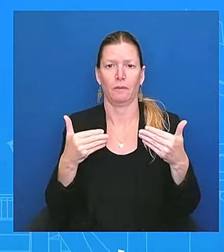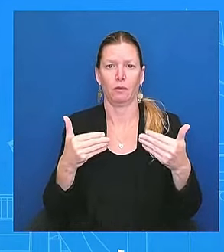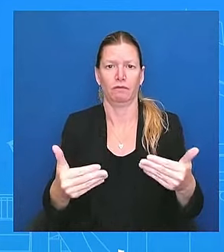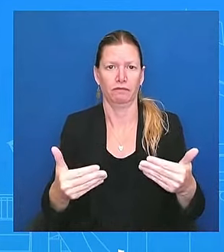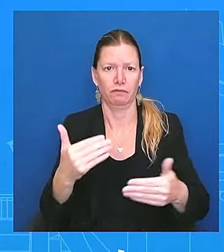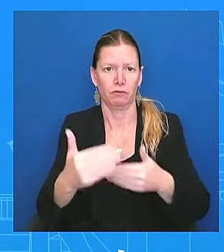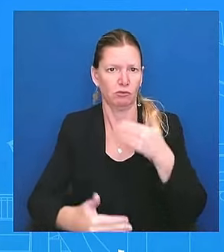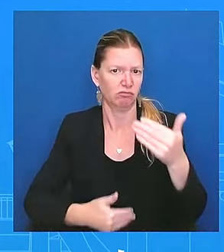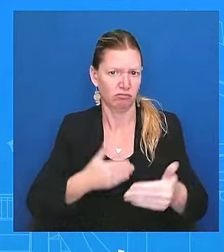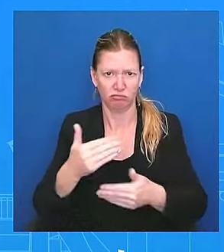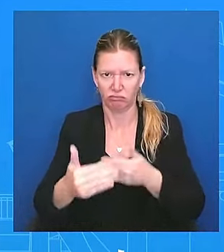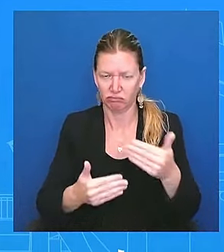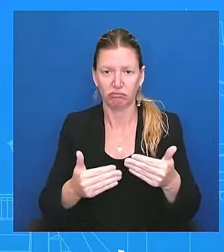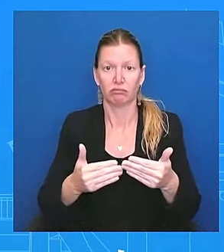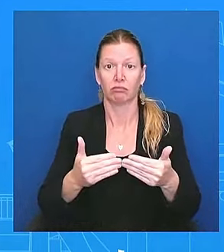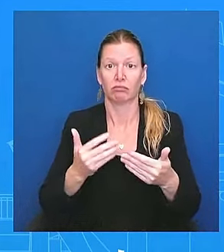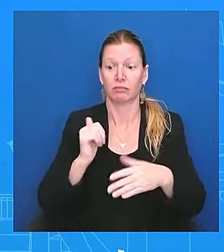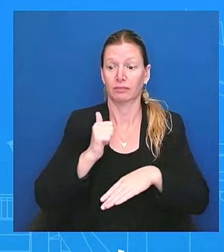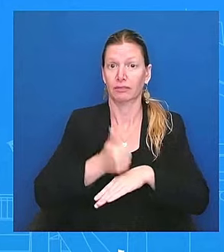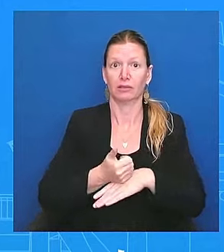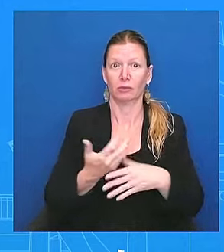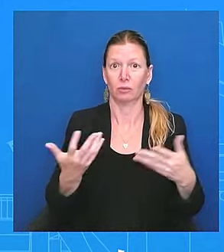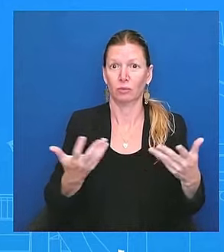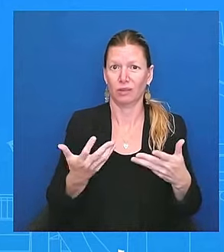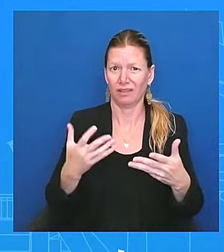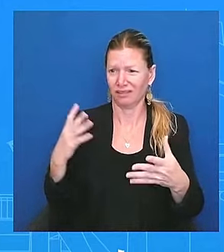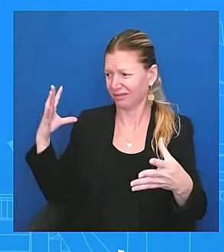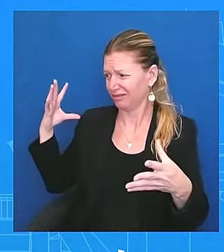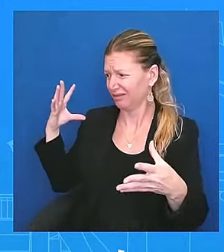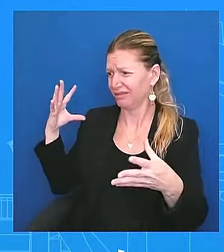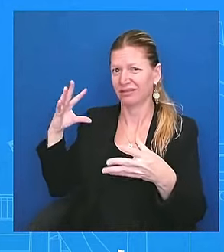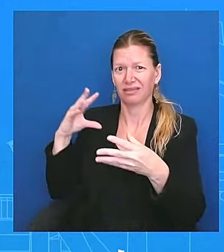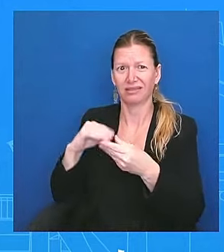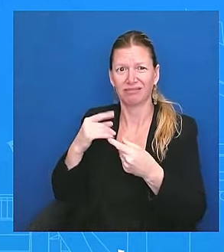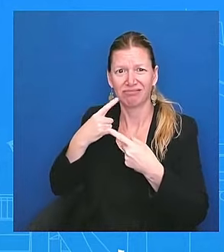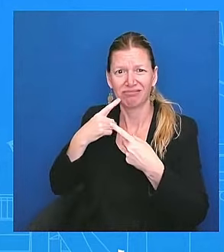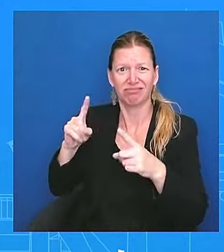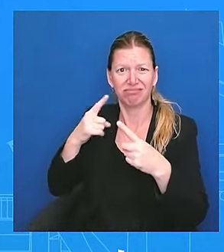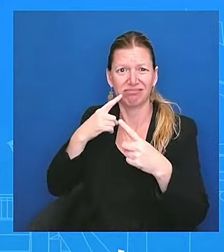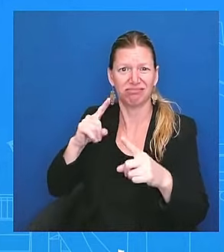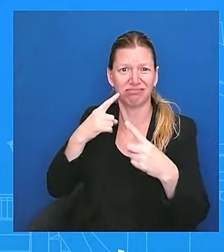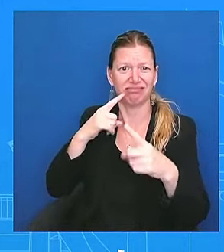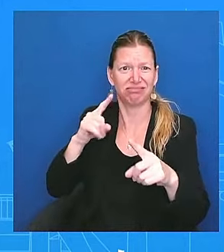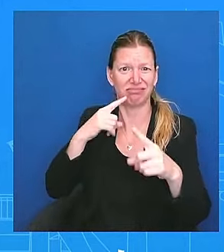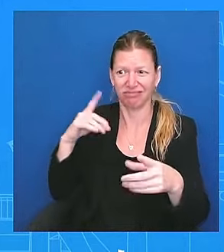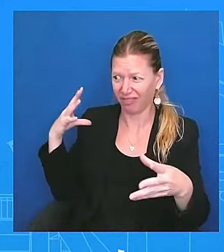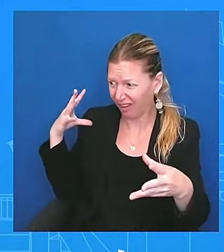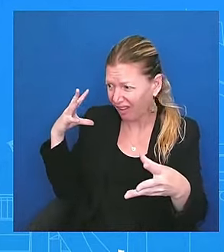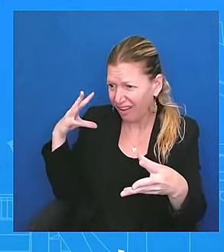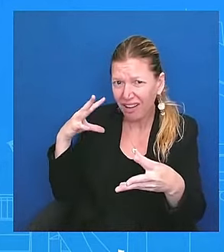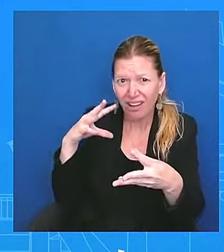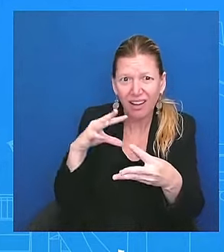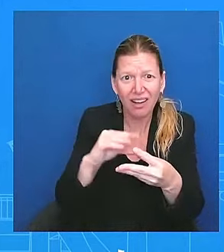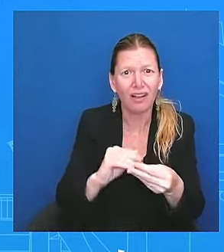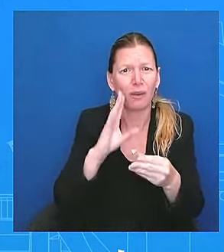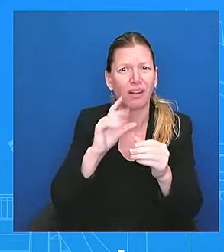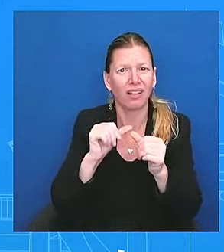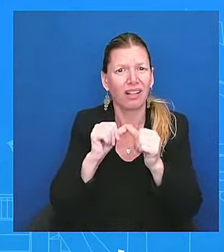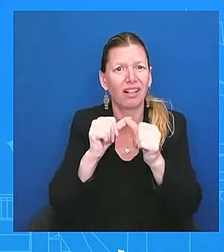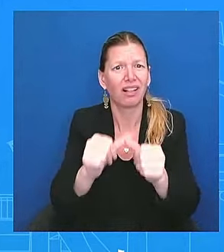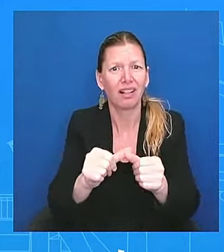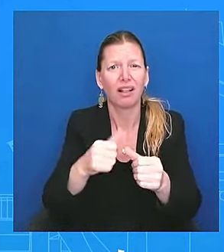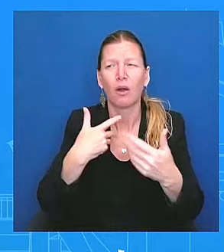to lay out for the American people. And that's going to be our focus. I don't want to get into hypotheticals. I don't want to get ahead into anything